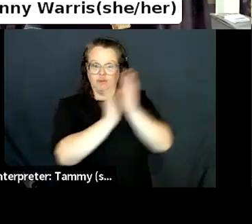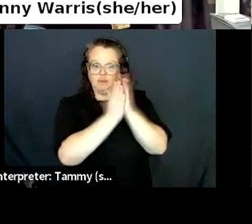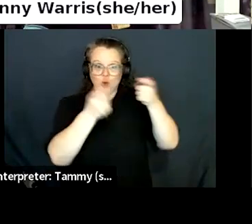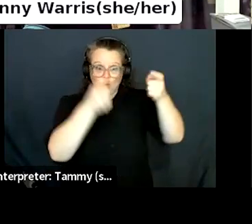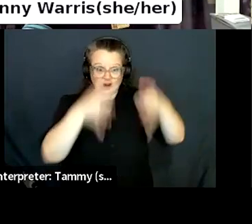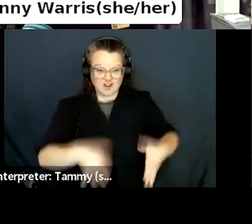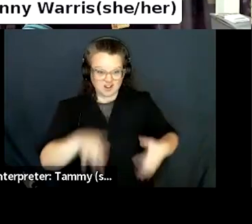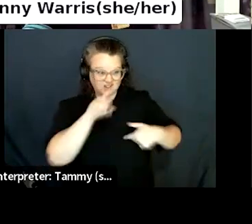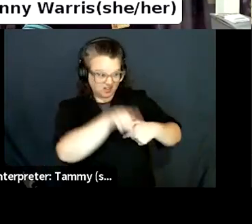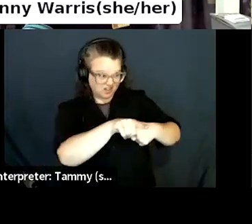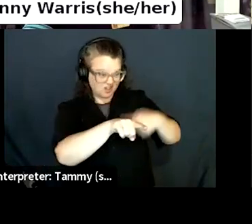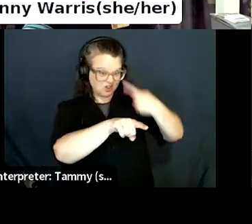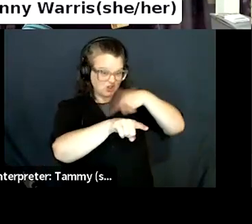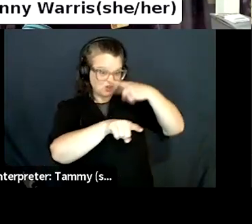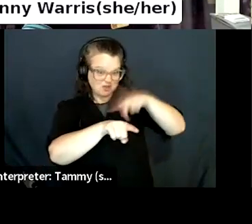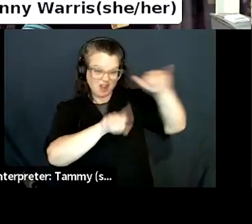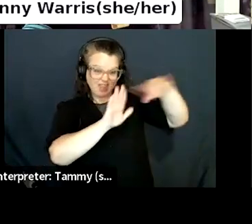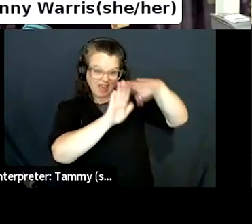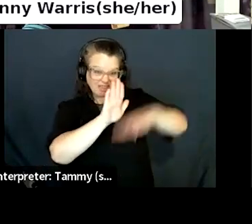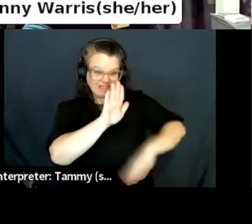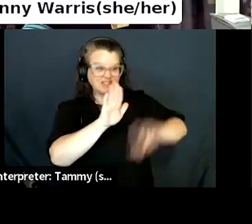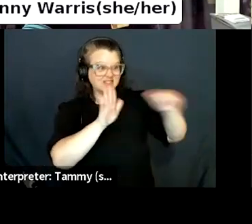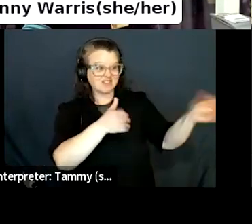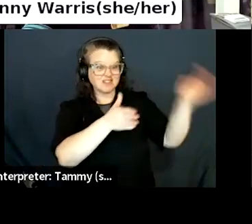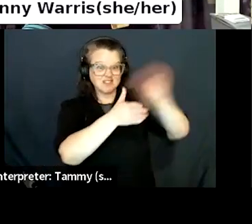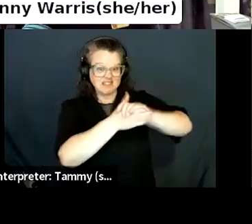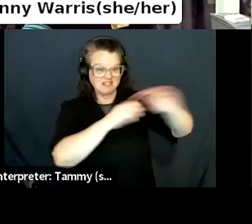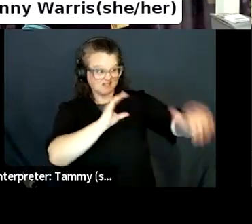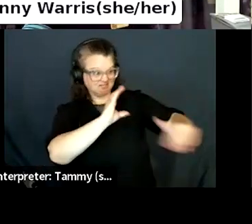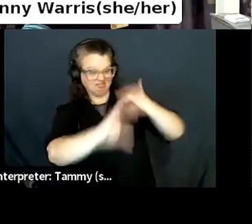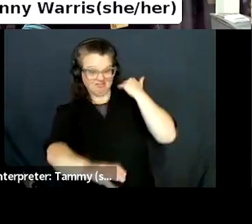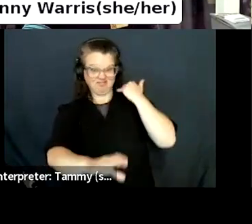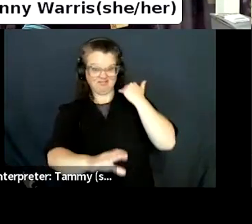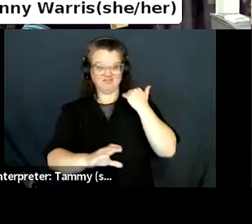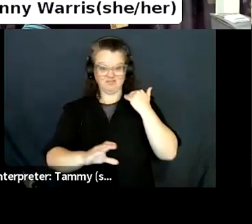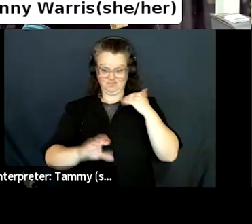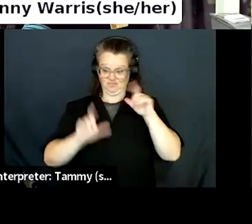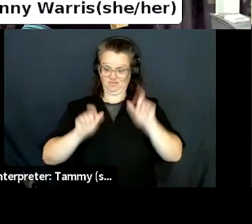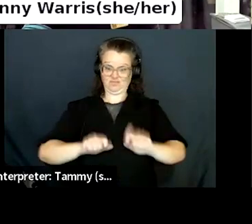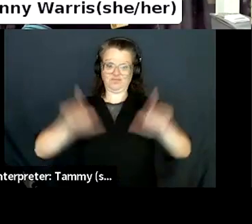If there's any consolation, even when they send them to us in book manager, we can't open them.